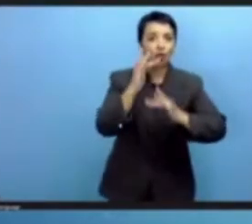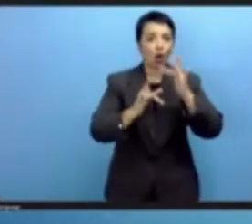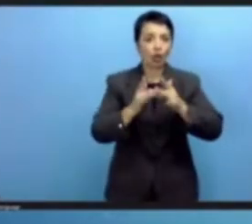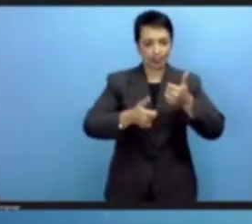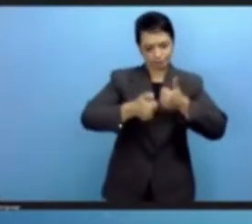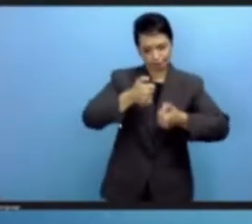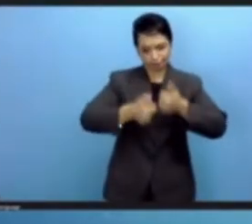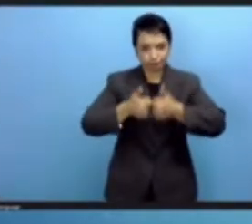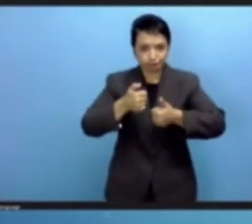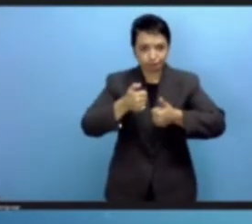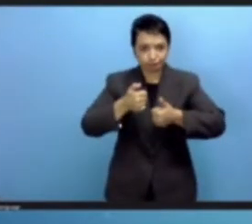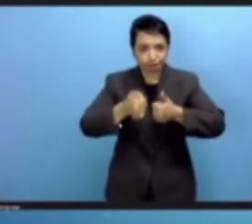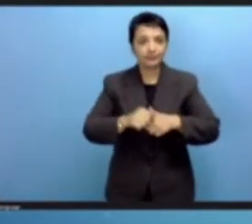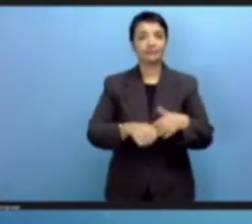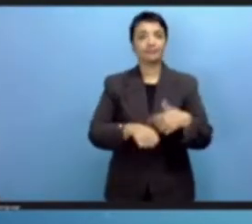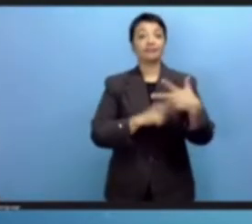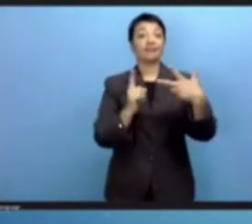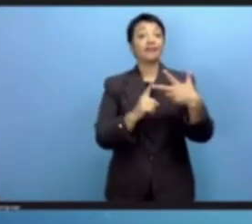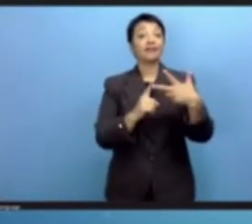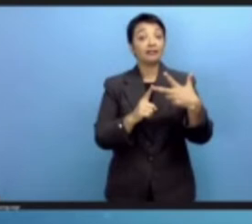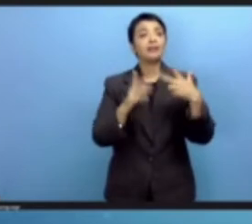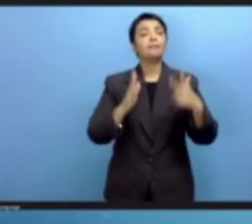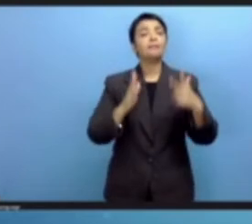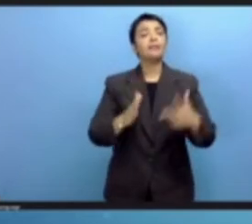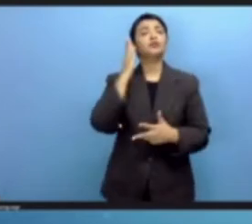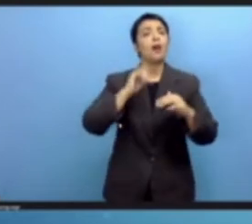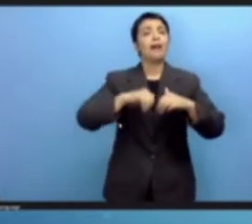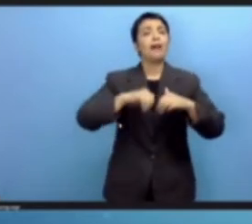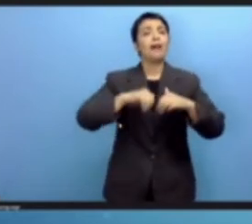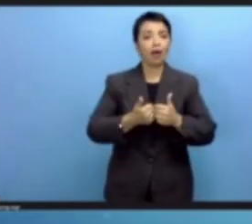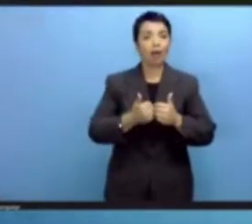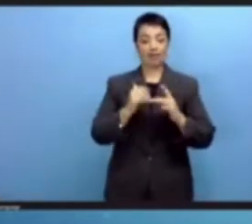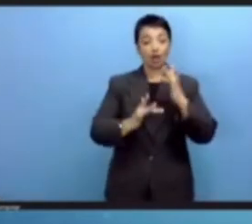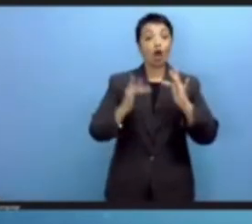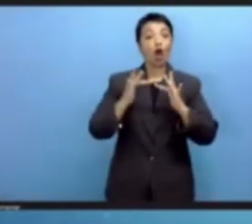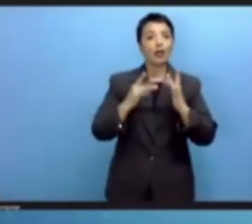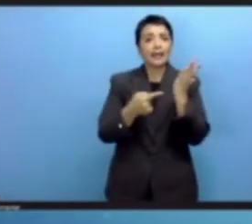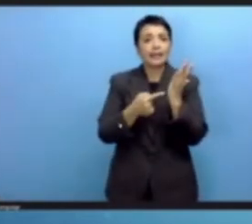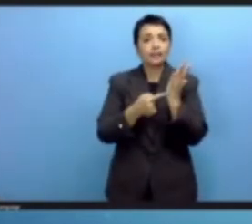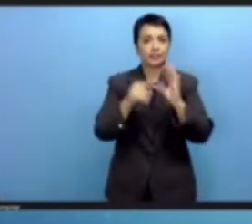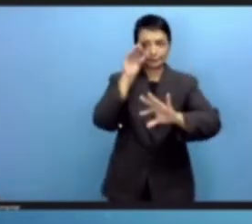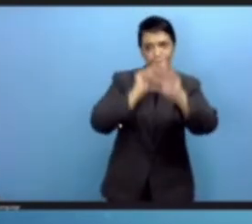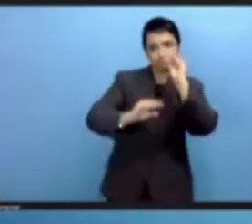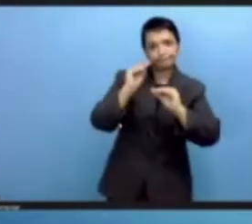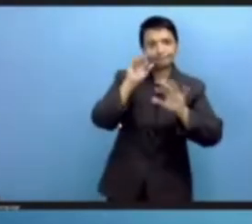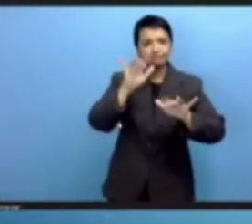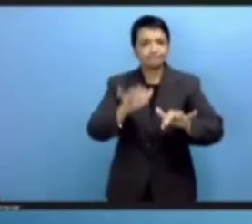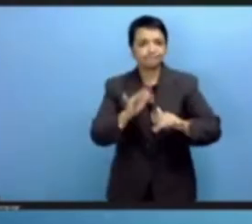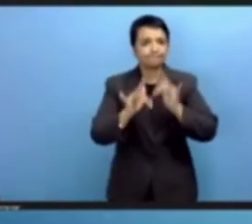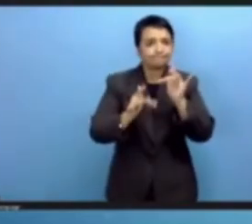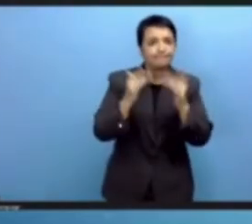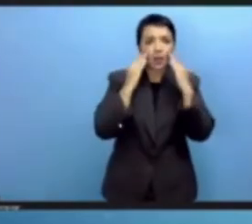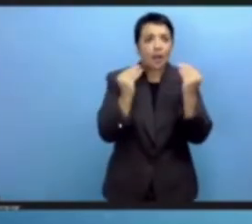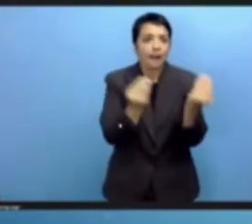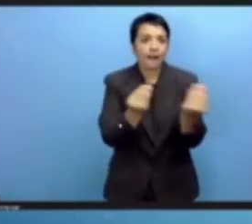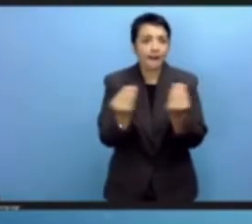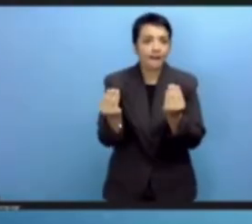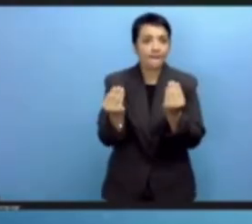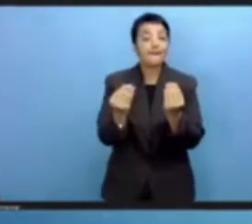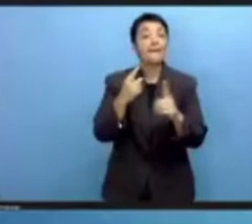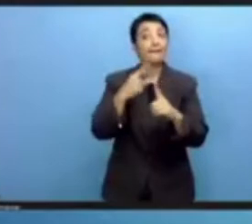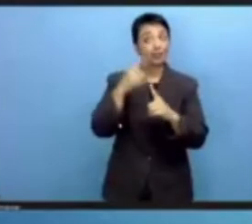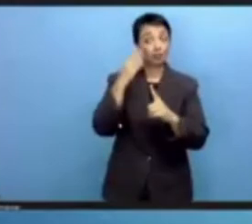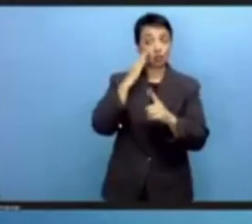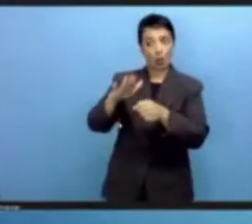work of building digital literacy, building content in local languages,